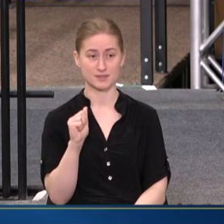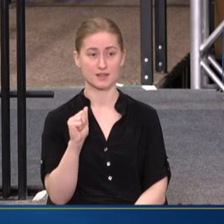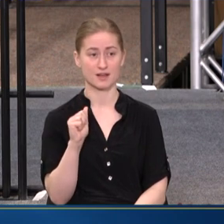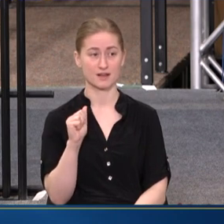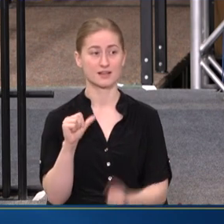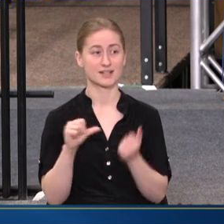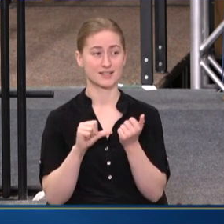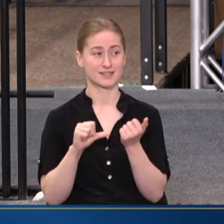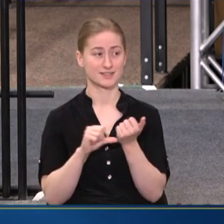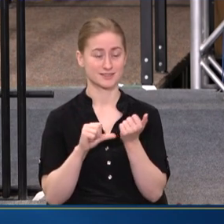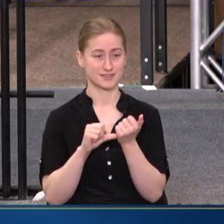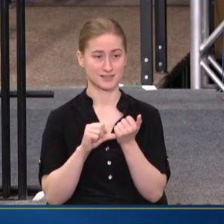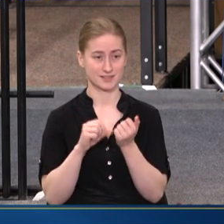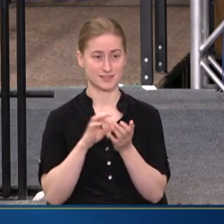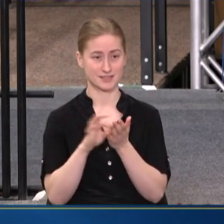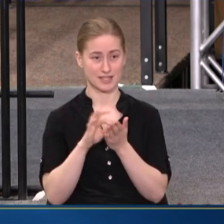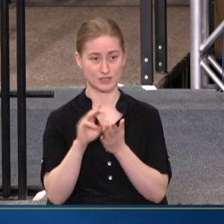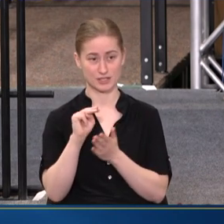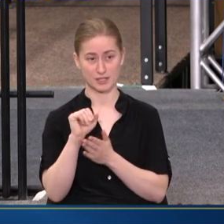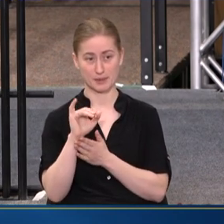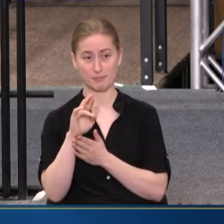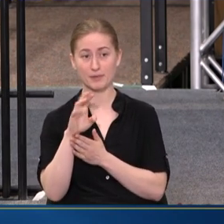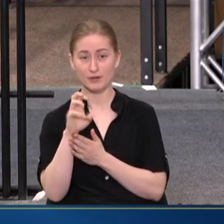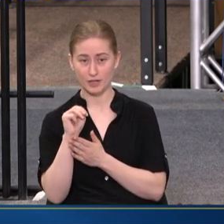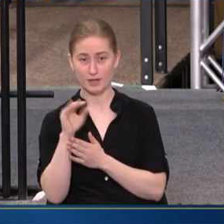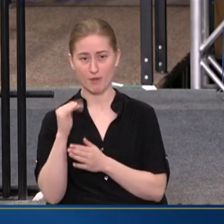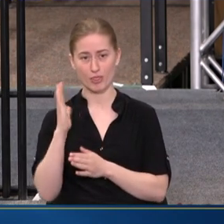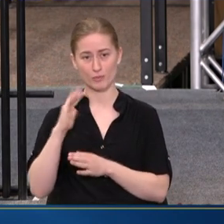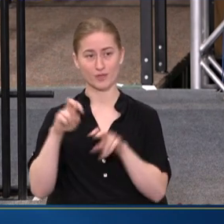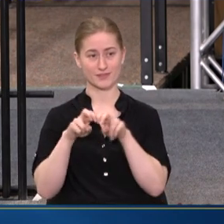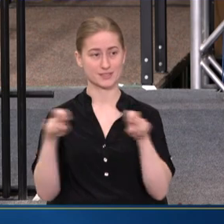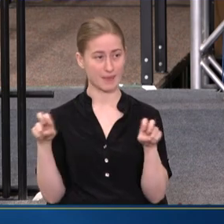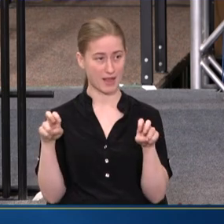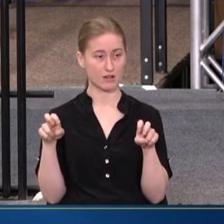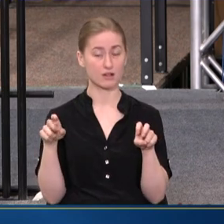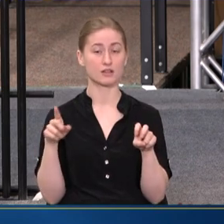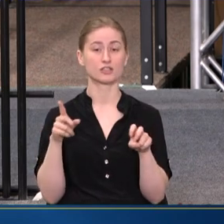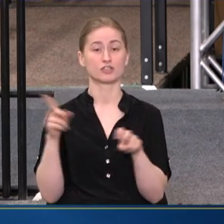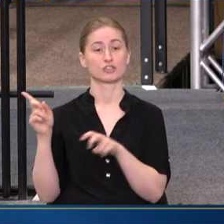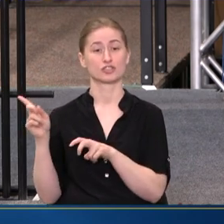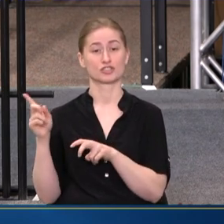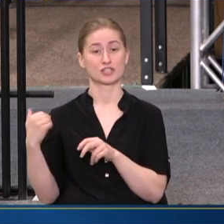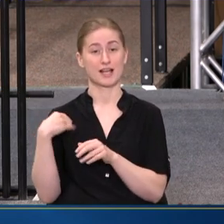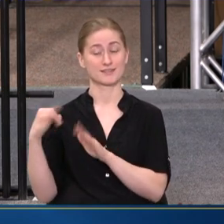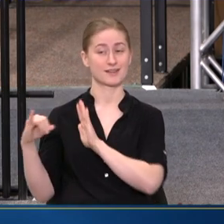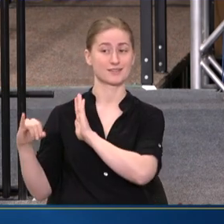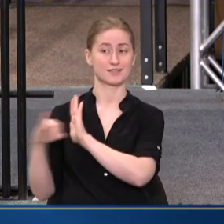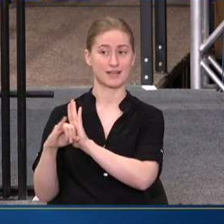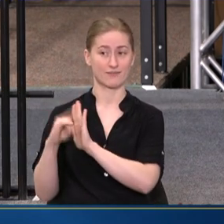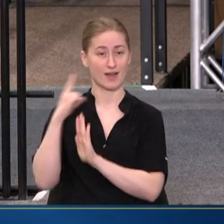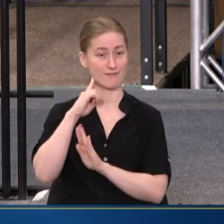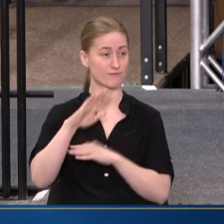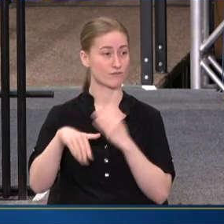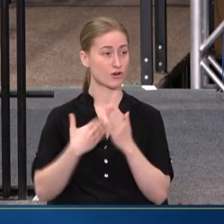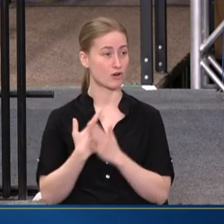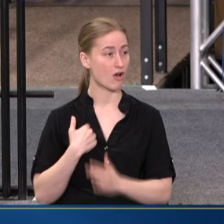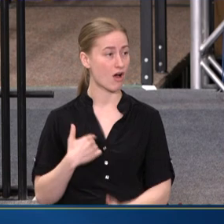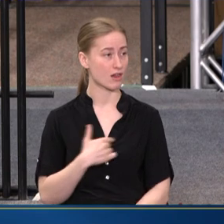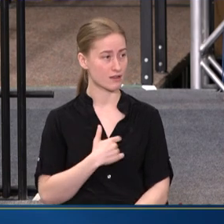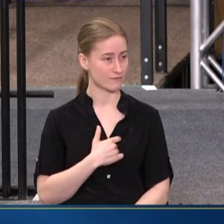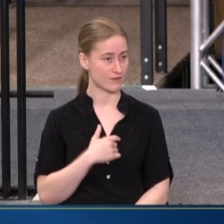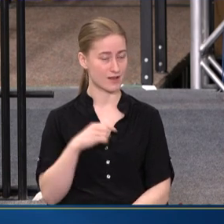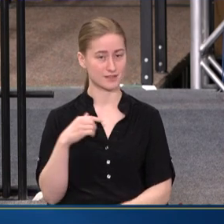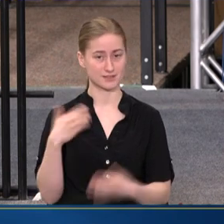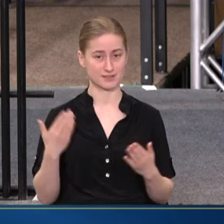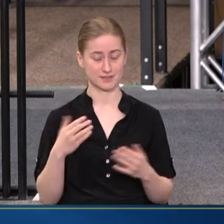SECRETARY MYRIAM ON THE PREVIOUS PANEL. AND SHE HAS IDENTIFIED FOR ALL OF US AT